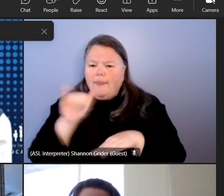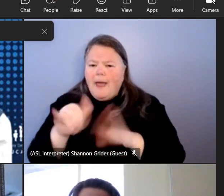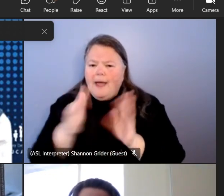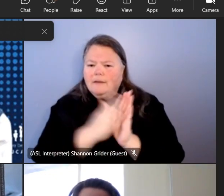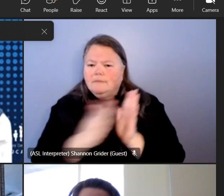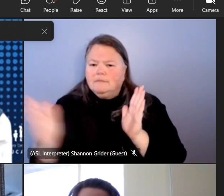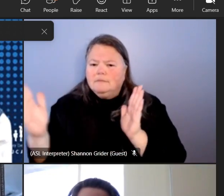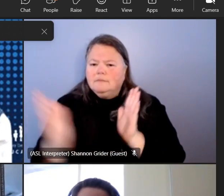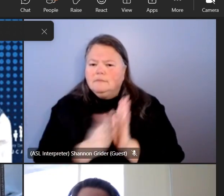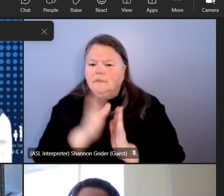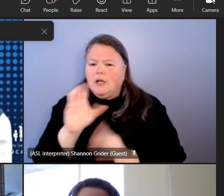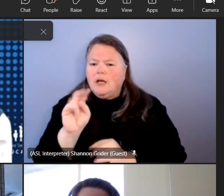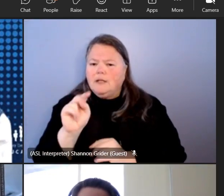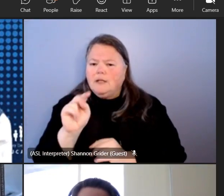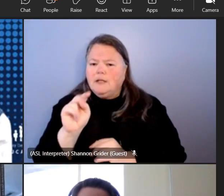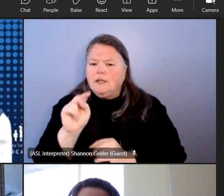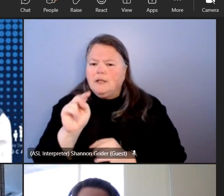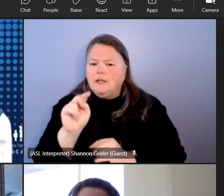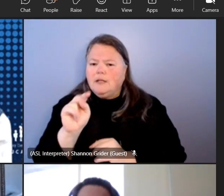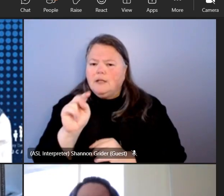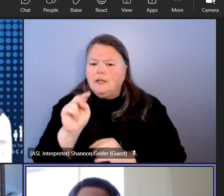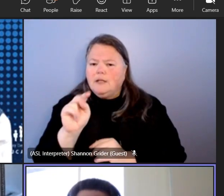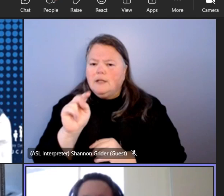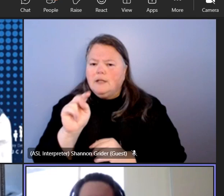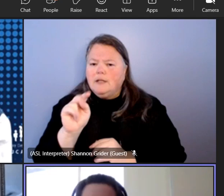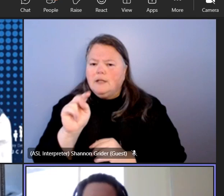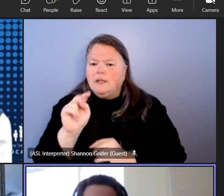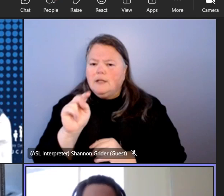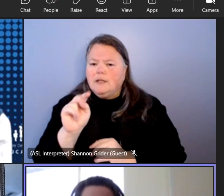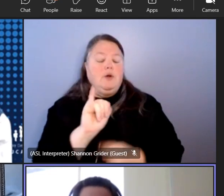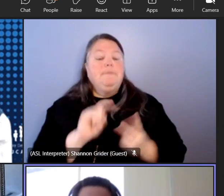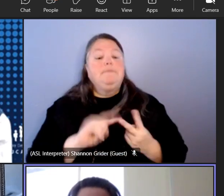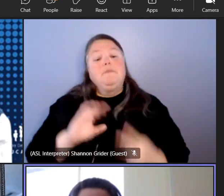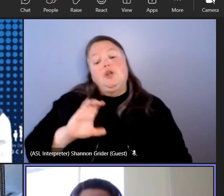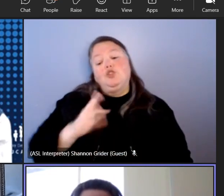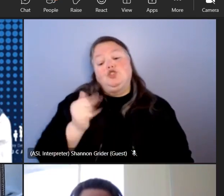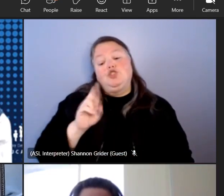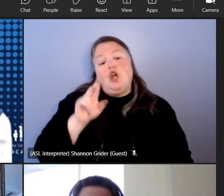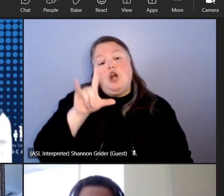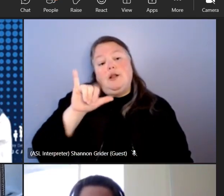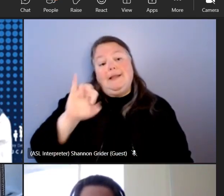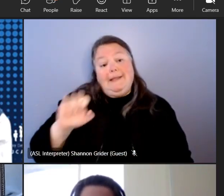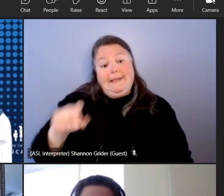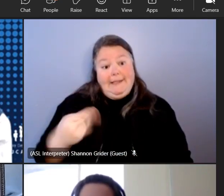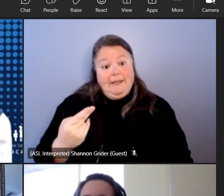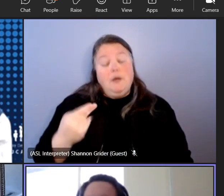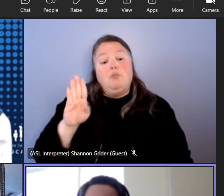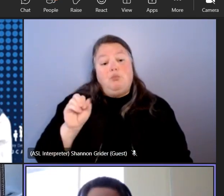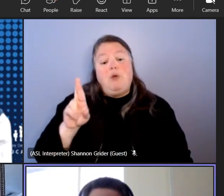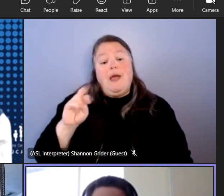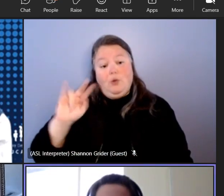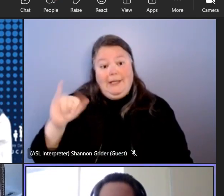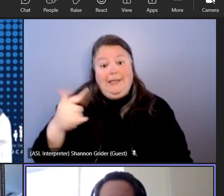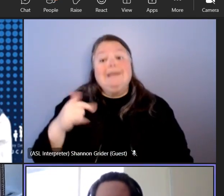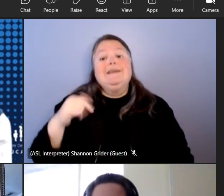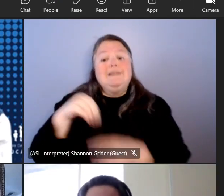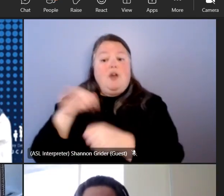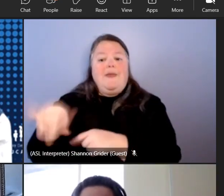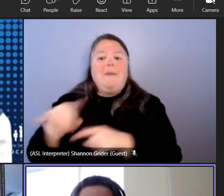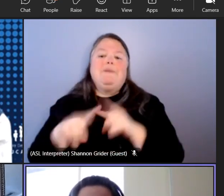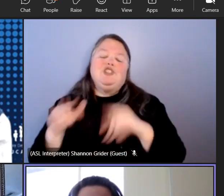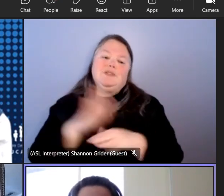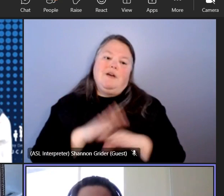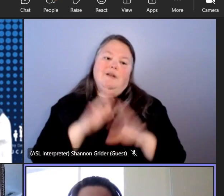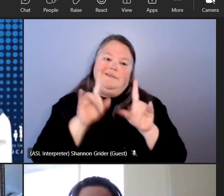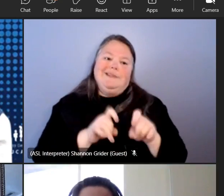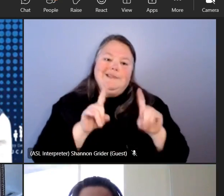so charlie um does charlie browning does and she's taking an exam today so she's not with us today